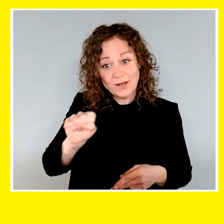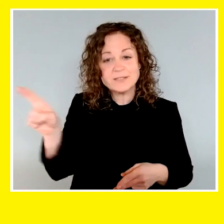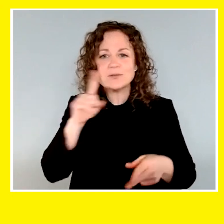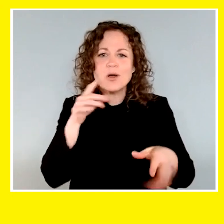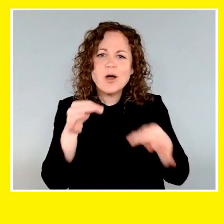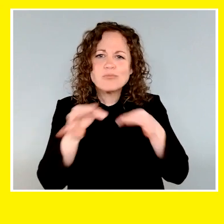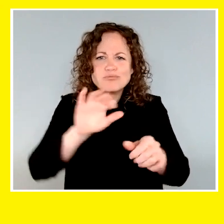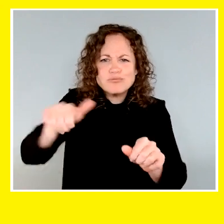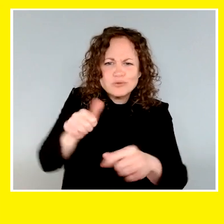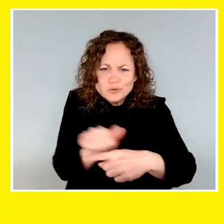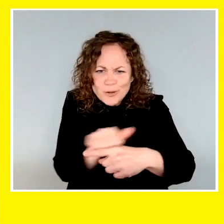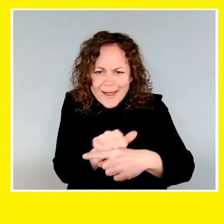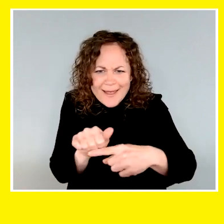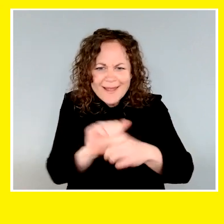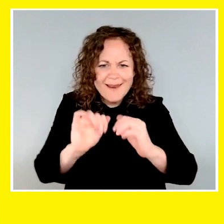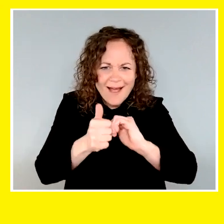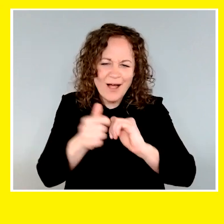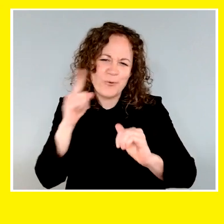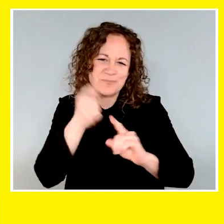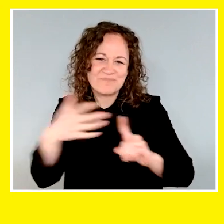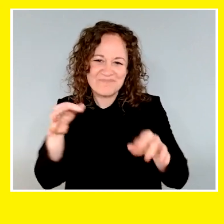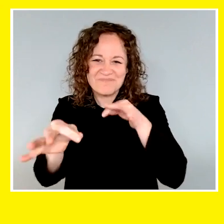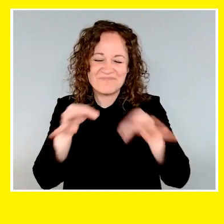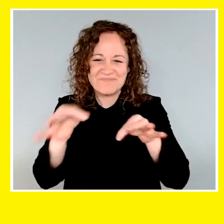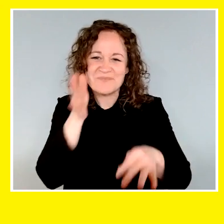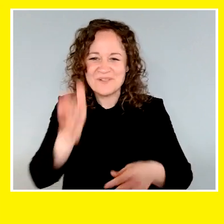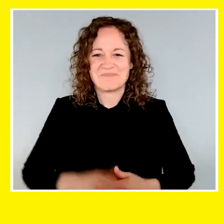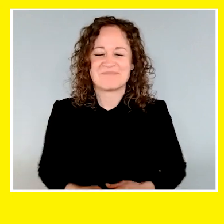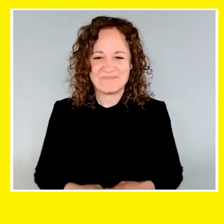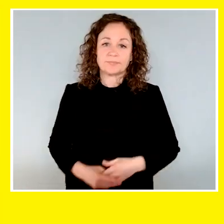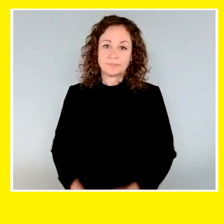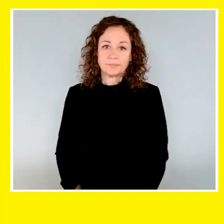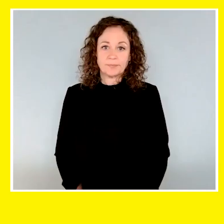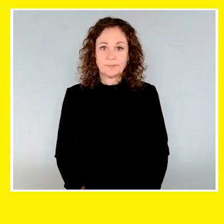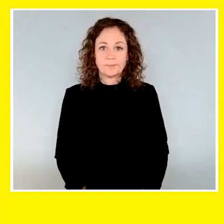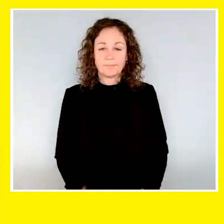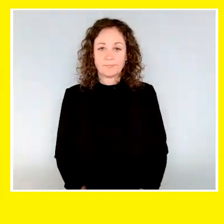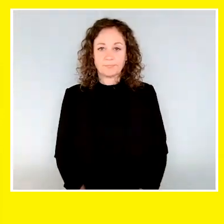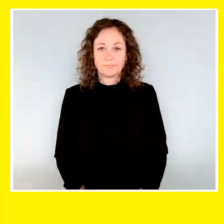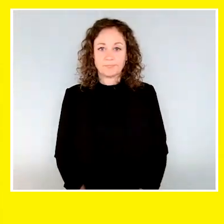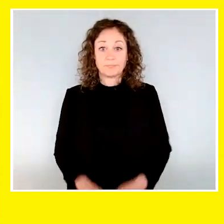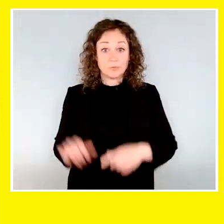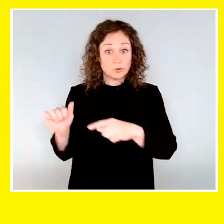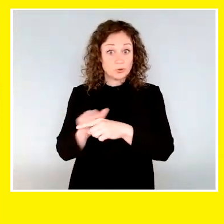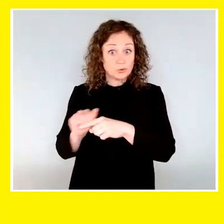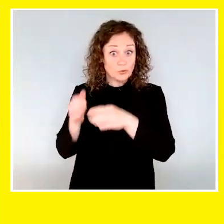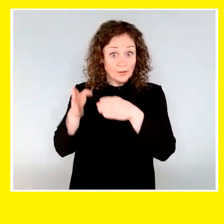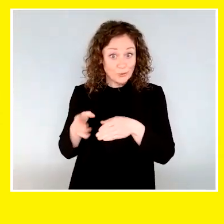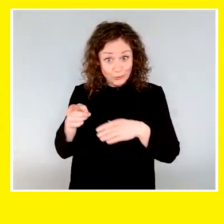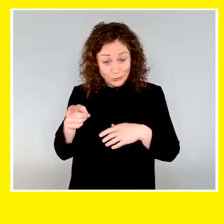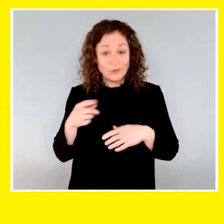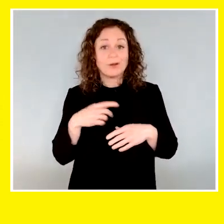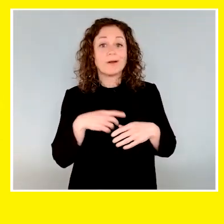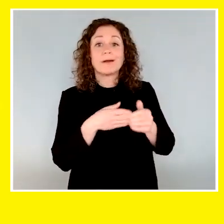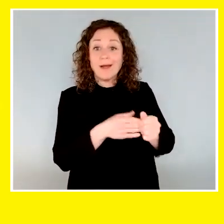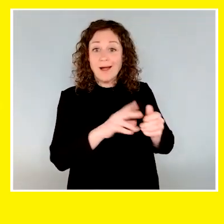take us behind the scenes and tell us how the dogs are trained to guide people who are blind or partially sighted. On the screen, a trainer and guide